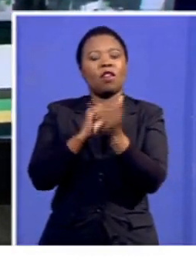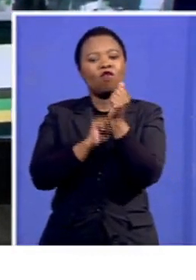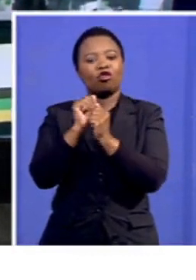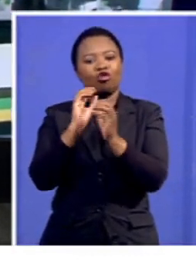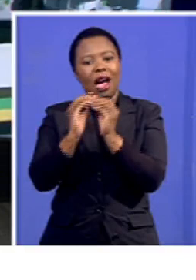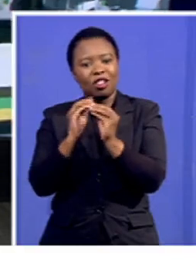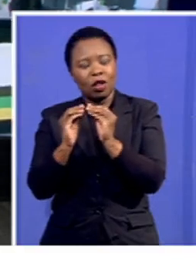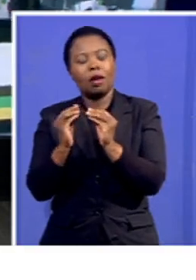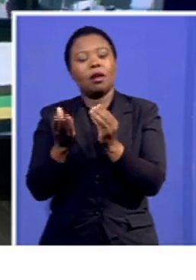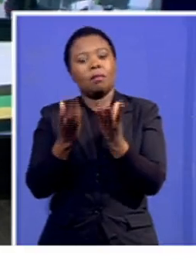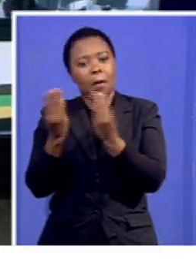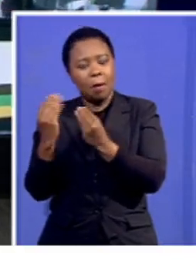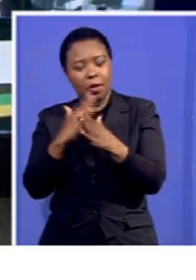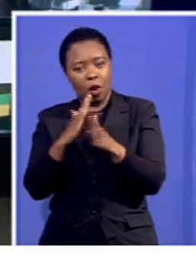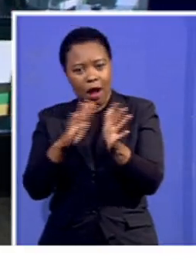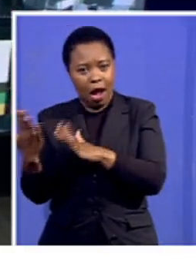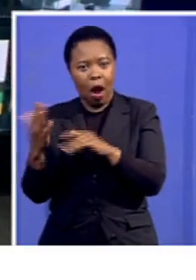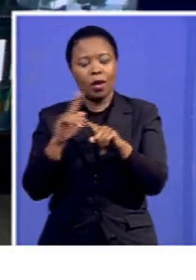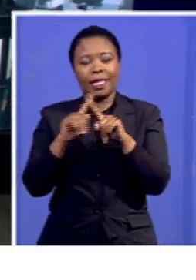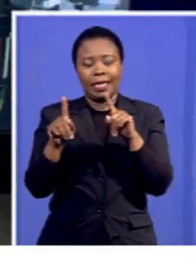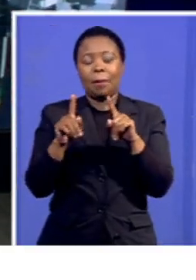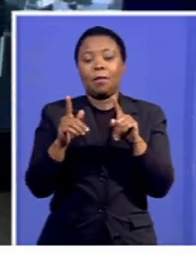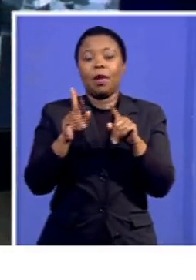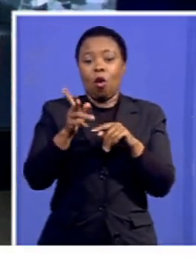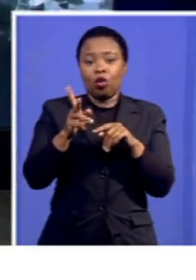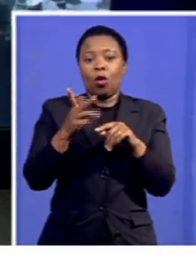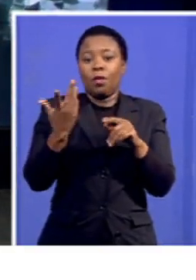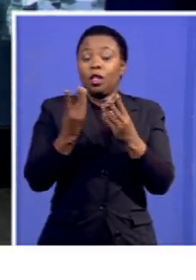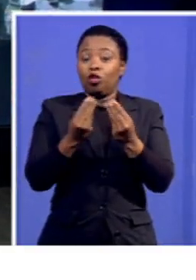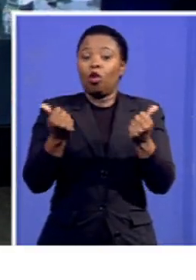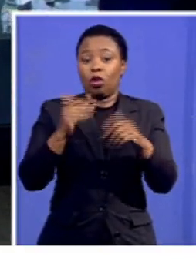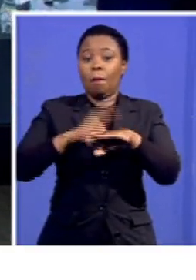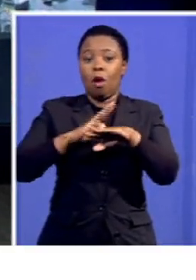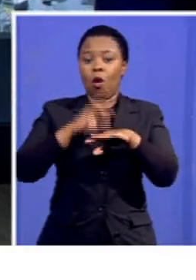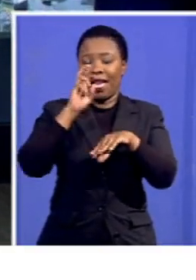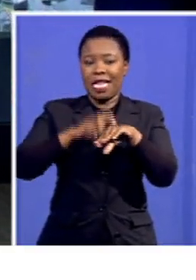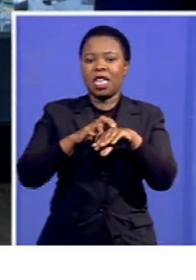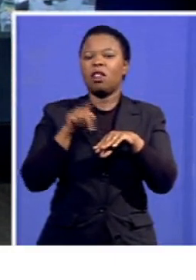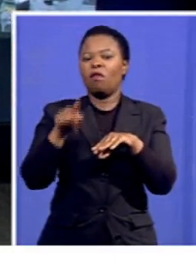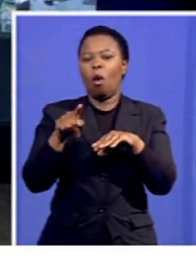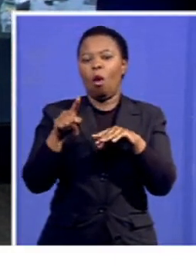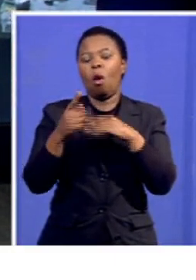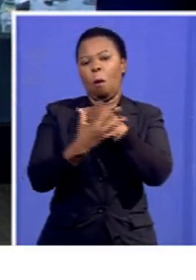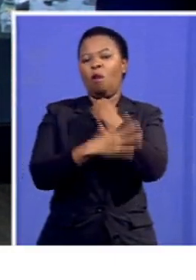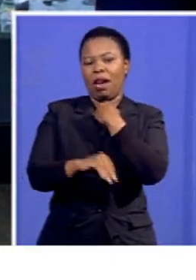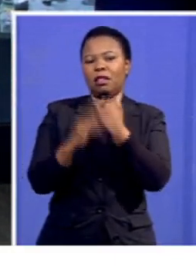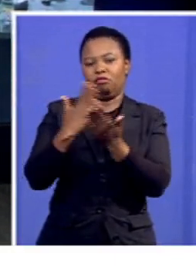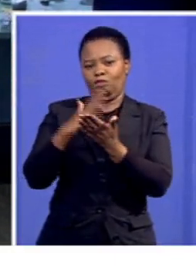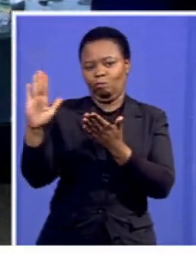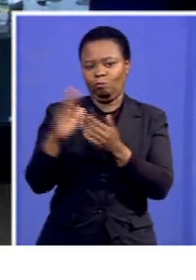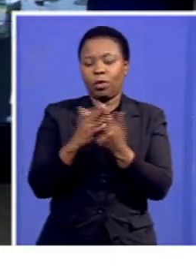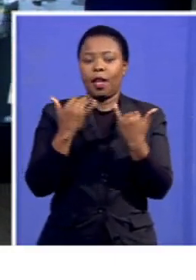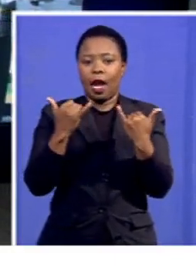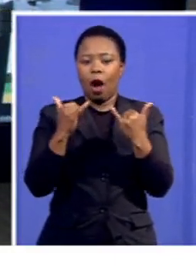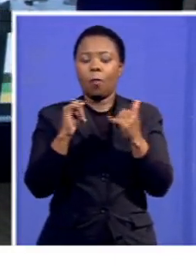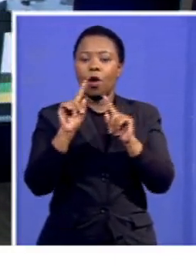as we heard how there's more now a need for more solutions to poverty and as you can see now as the question